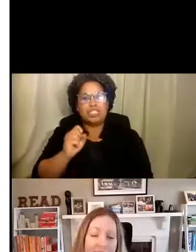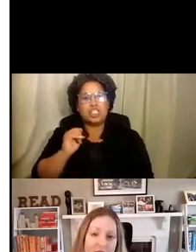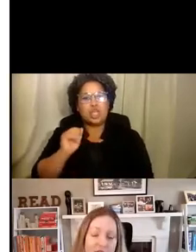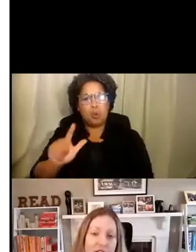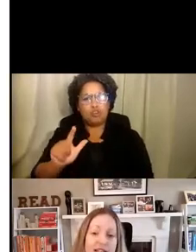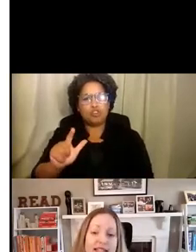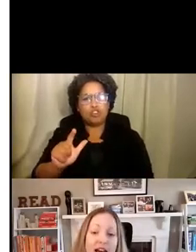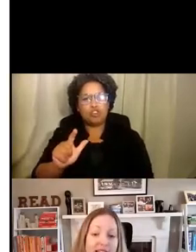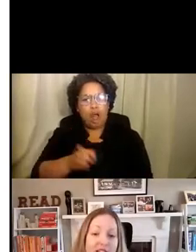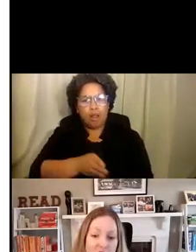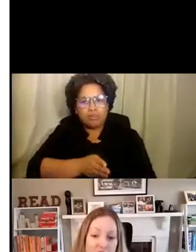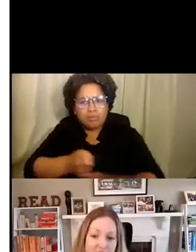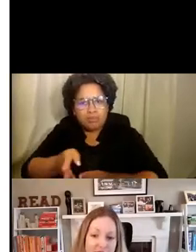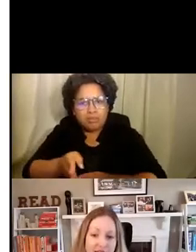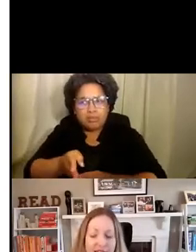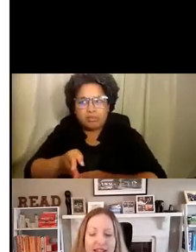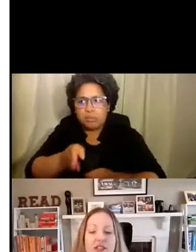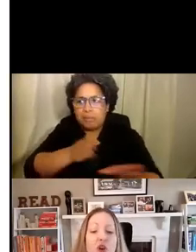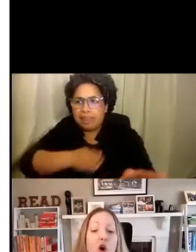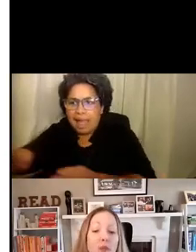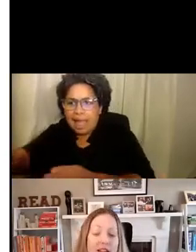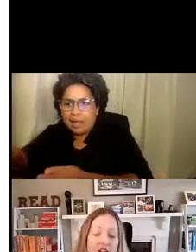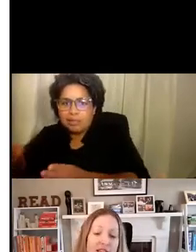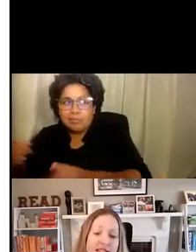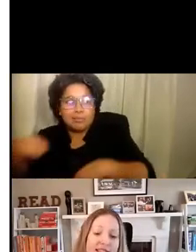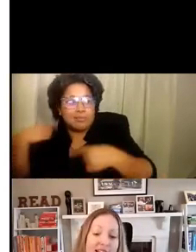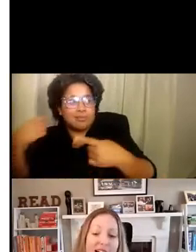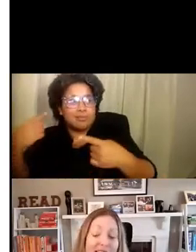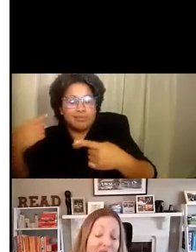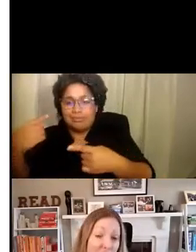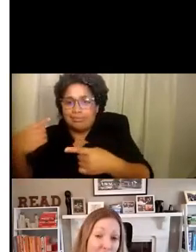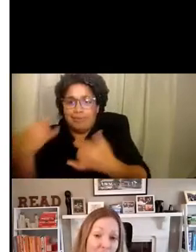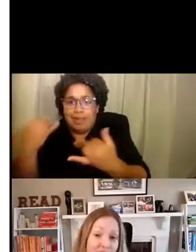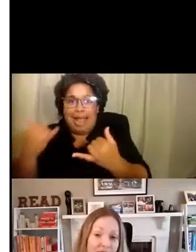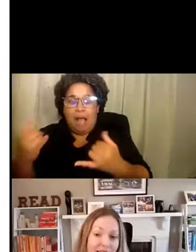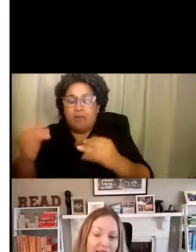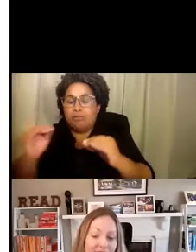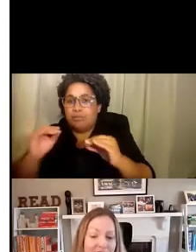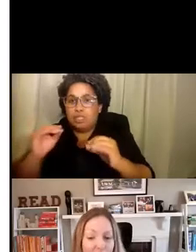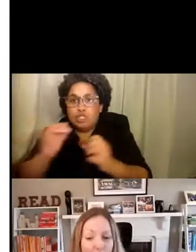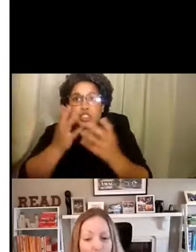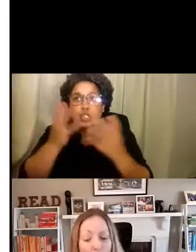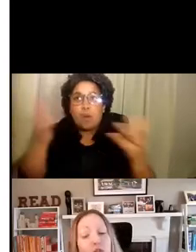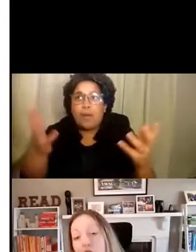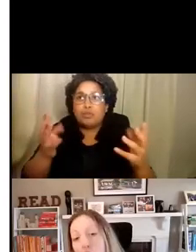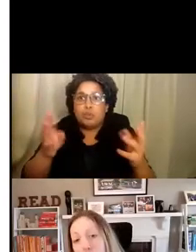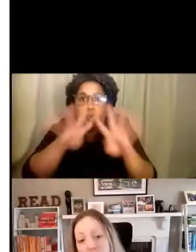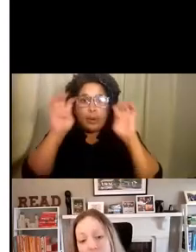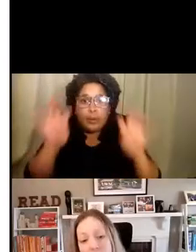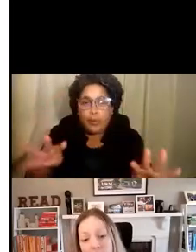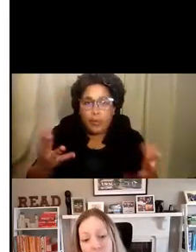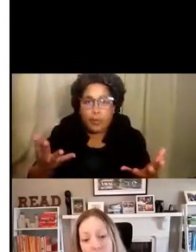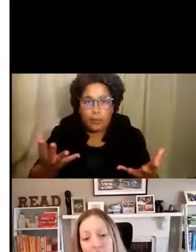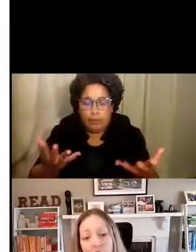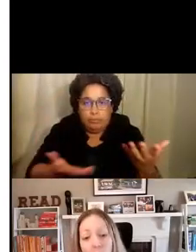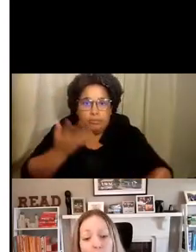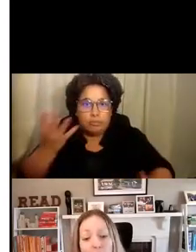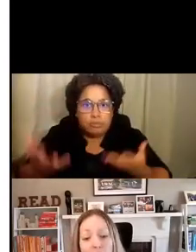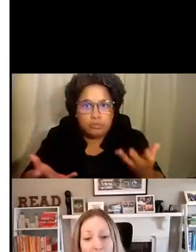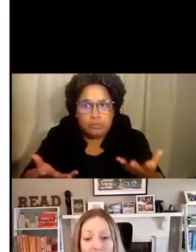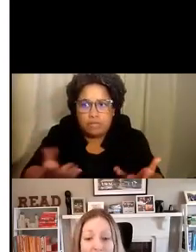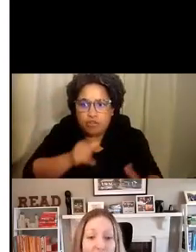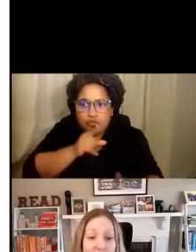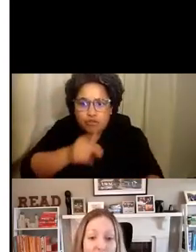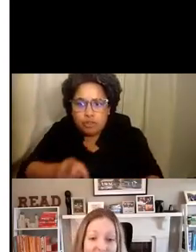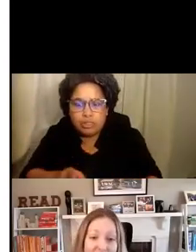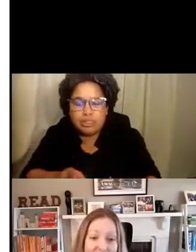so much is uncertain and so much is unknown. And over the course of our